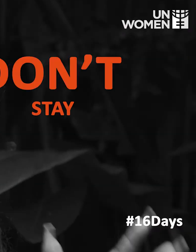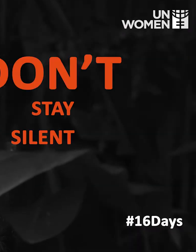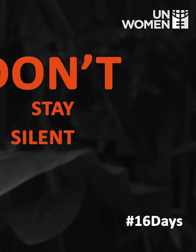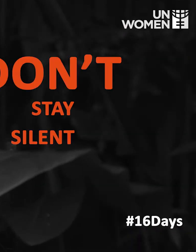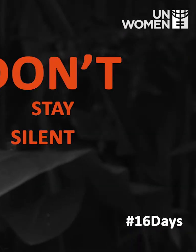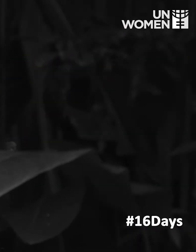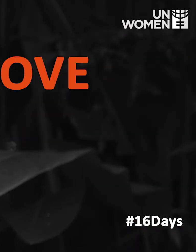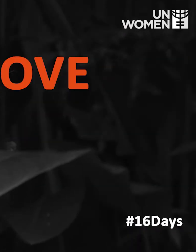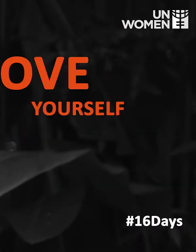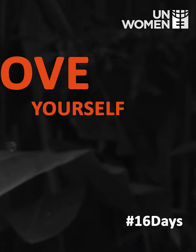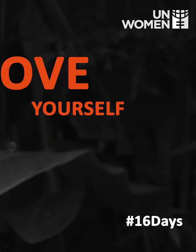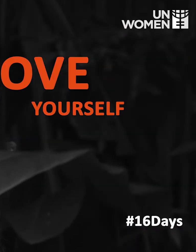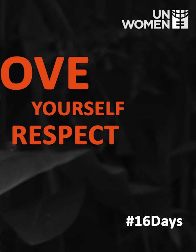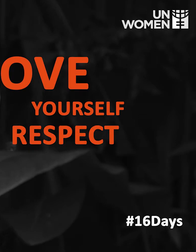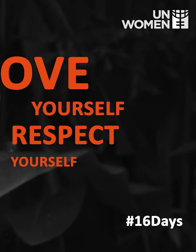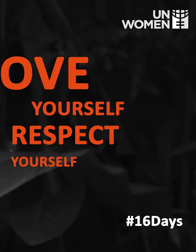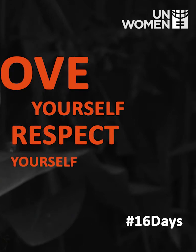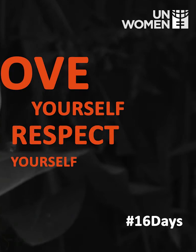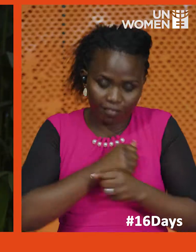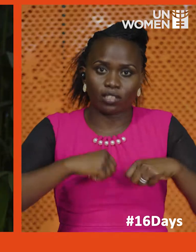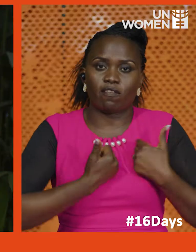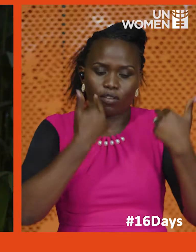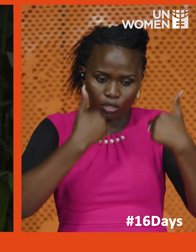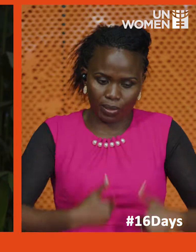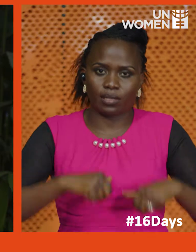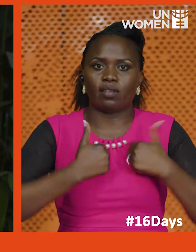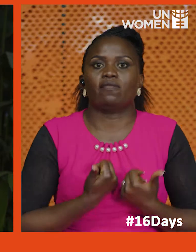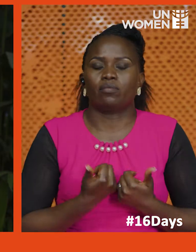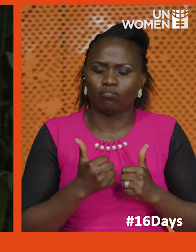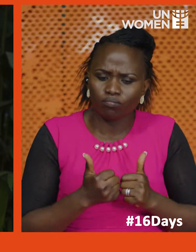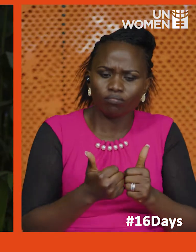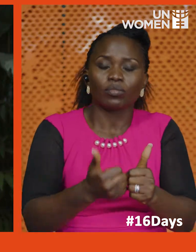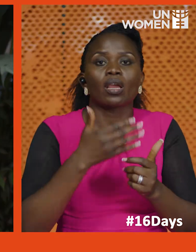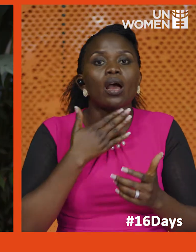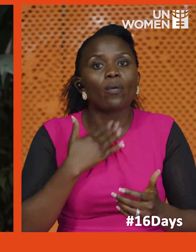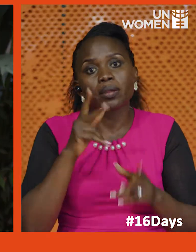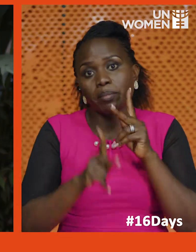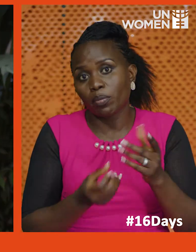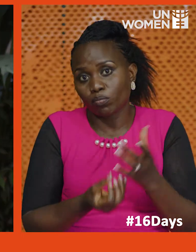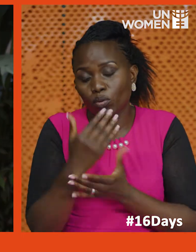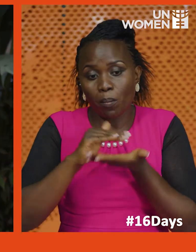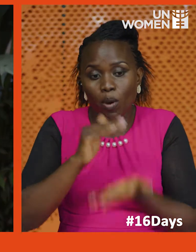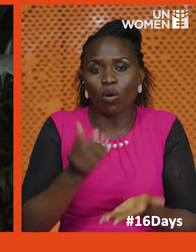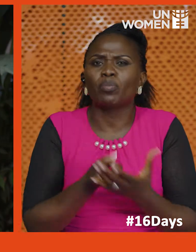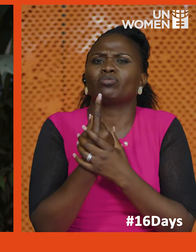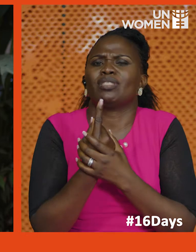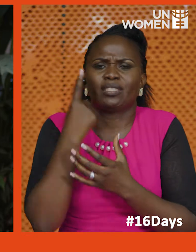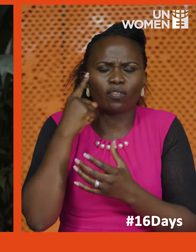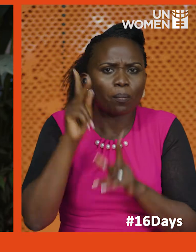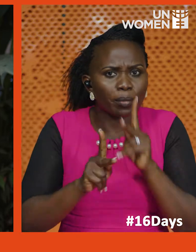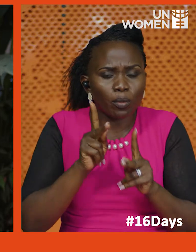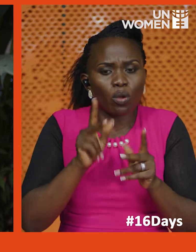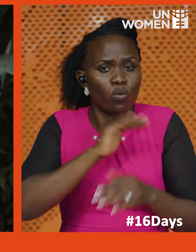don't stay silent, love yourself and respect yourself. Moving forward I want first of all people to create more opportunities for women to work.